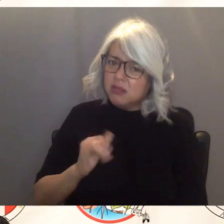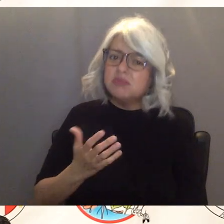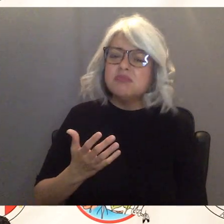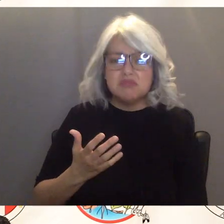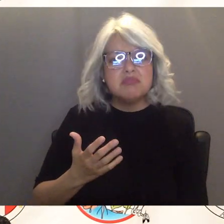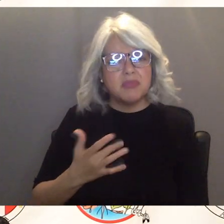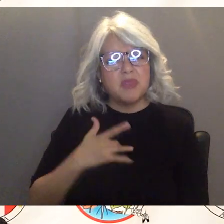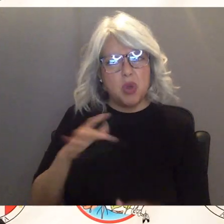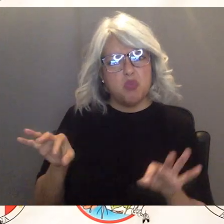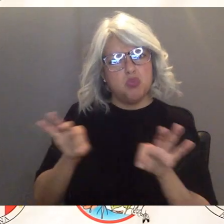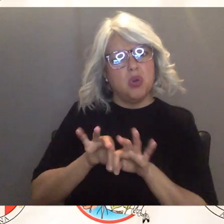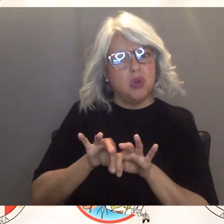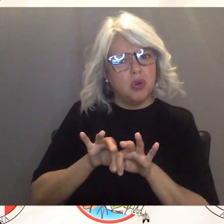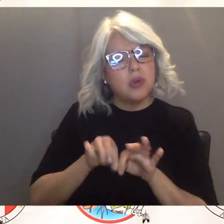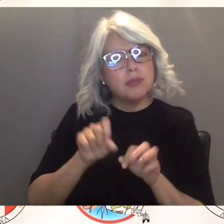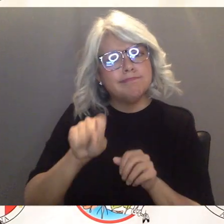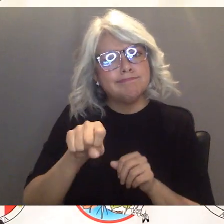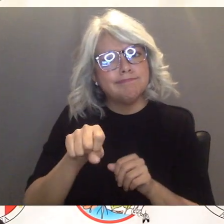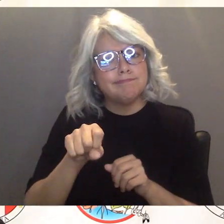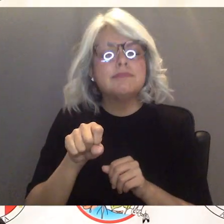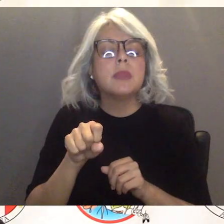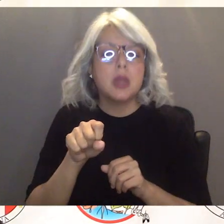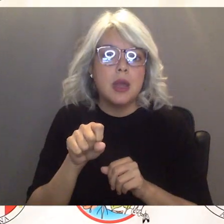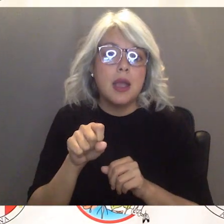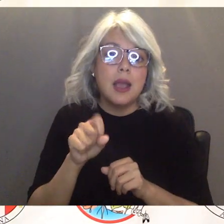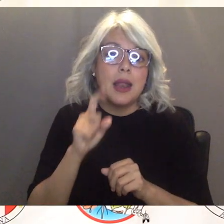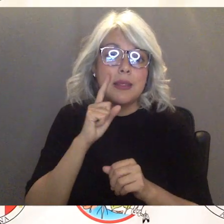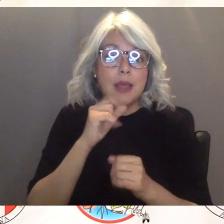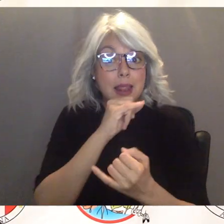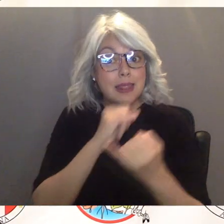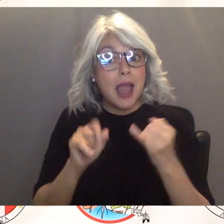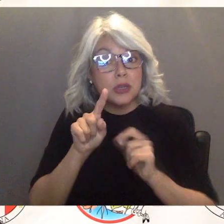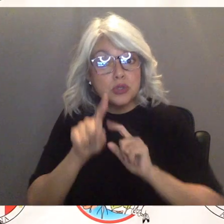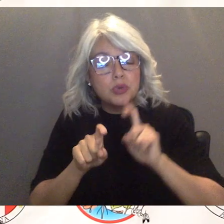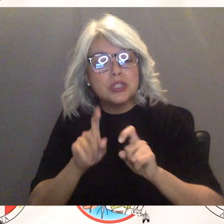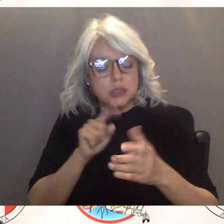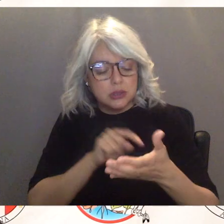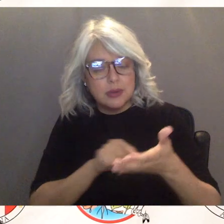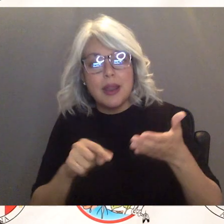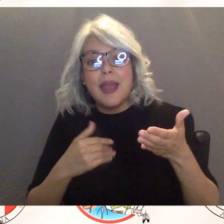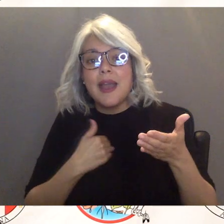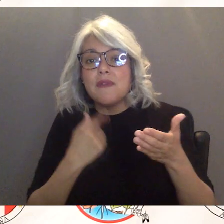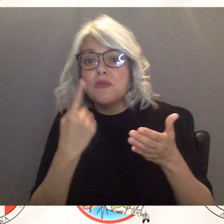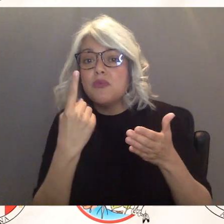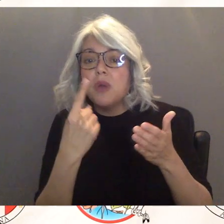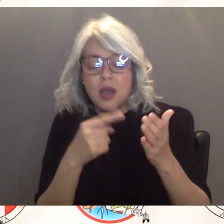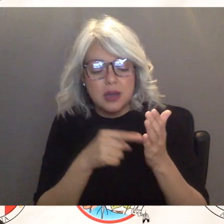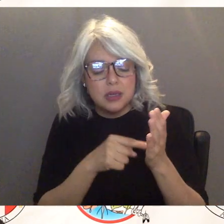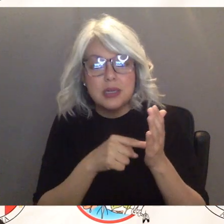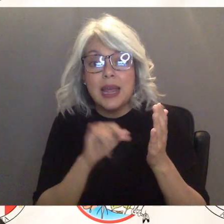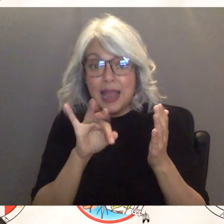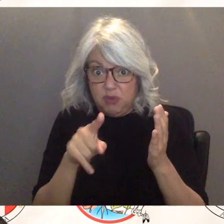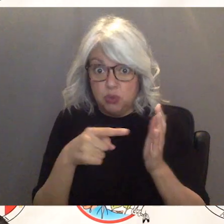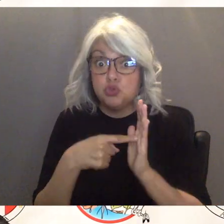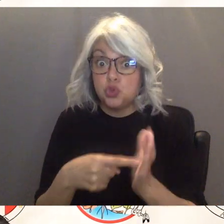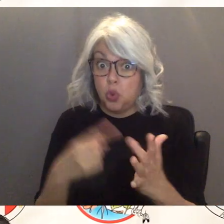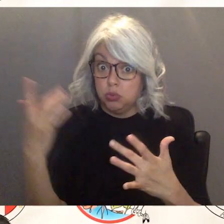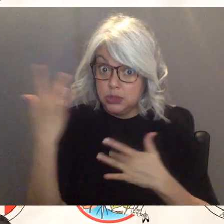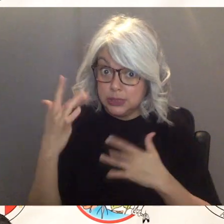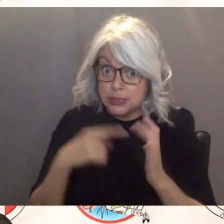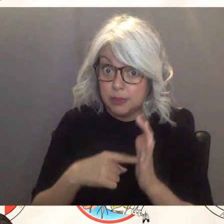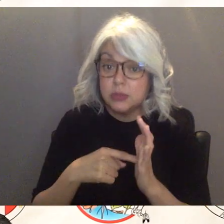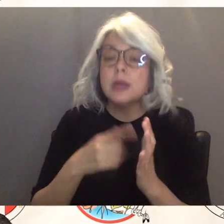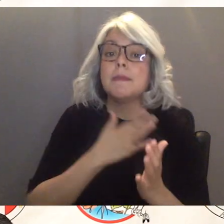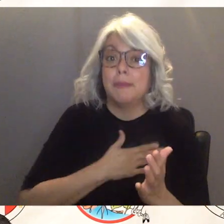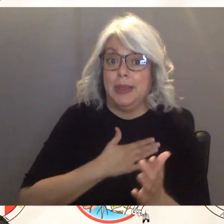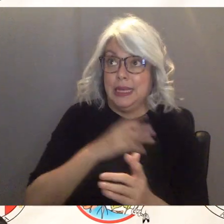i believe at the end of the day they have at the end of the questionnaire they have a uh a section if you if you do have any symptoms and they actually report it